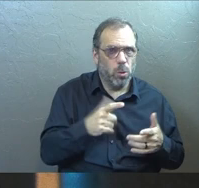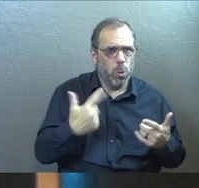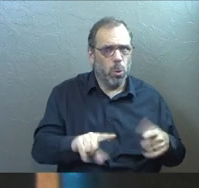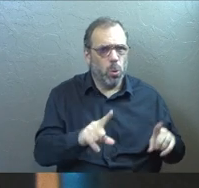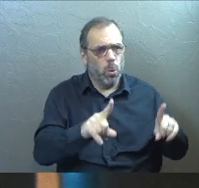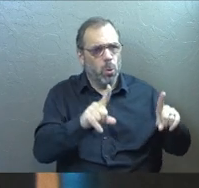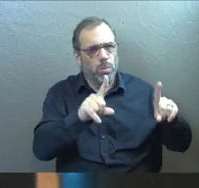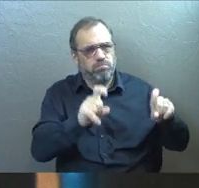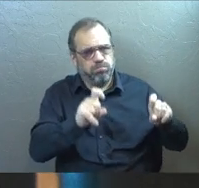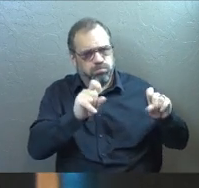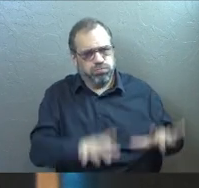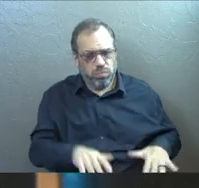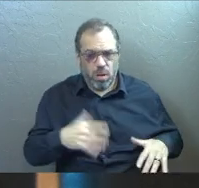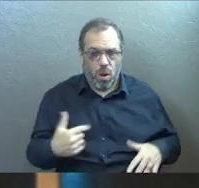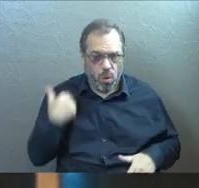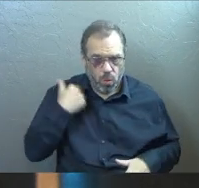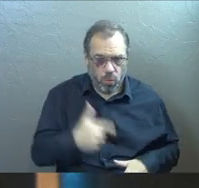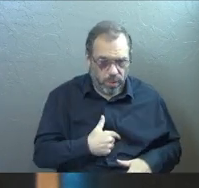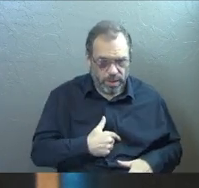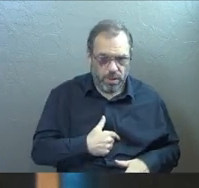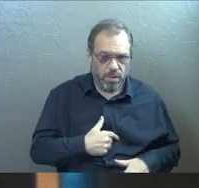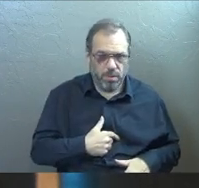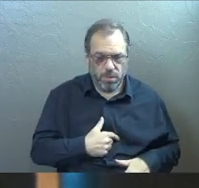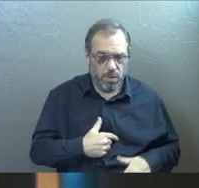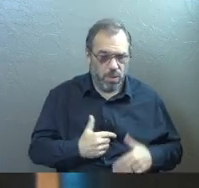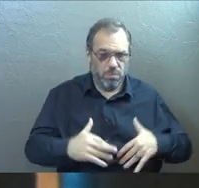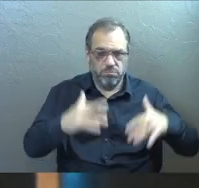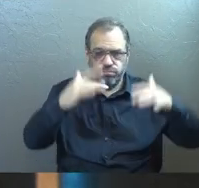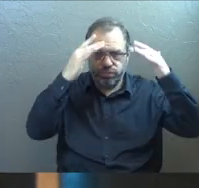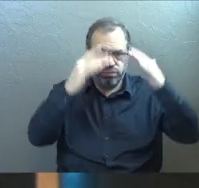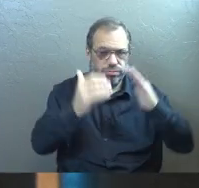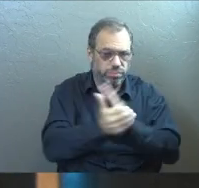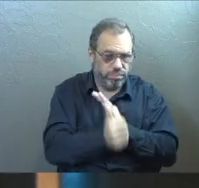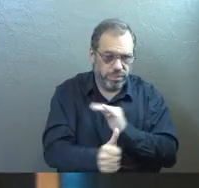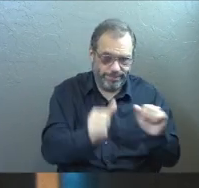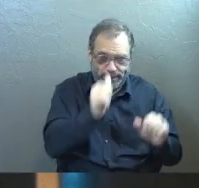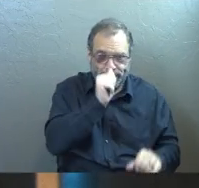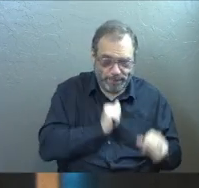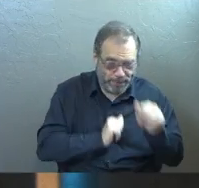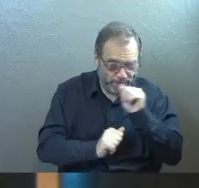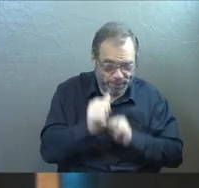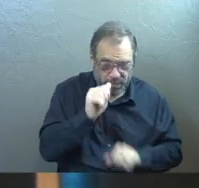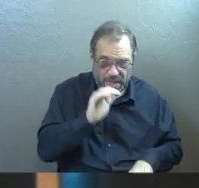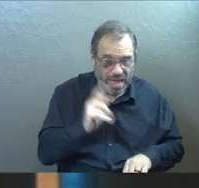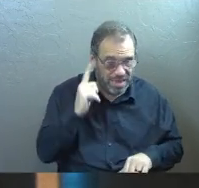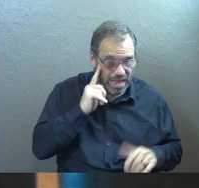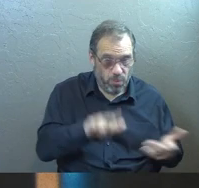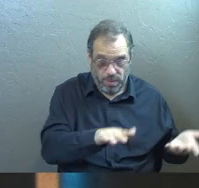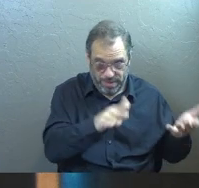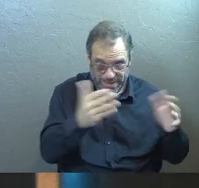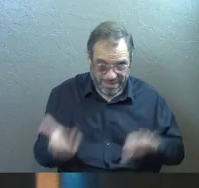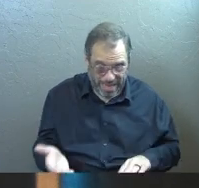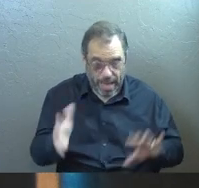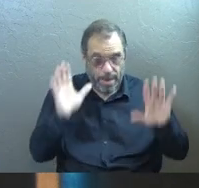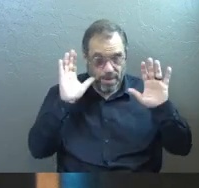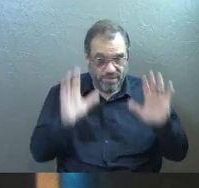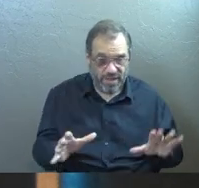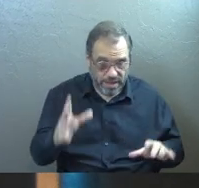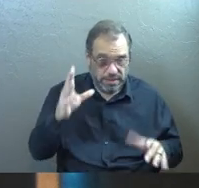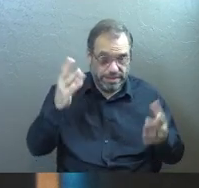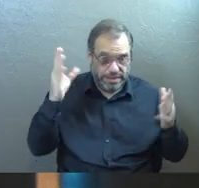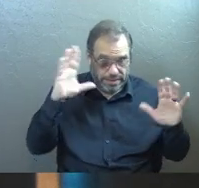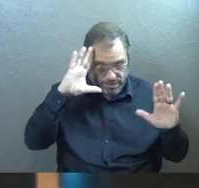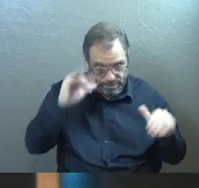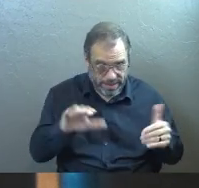that he went through. He says, were crushed and overwhelmed beyond our ability to endure. And we thought we would never live through it. In fact, we